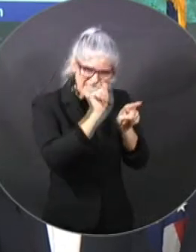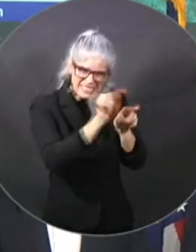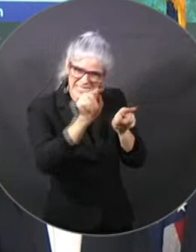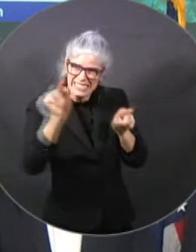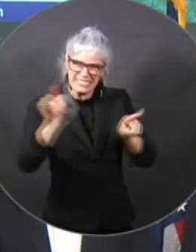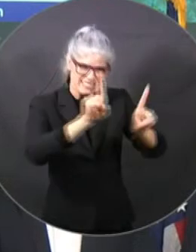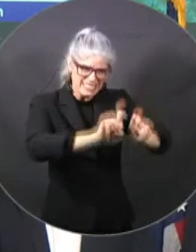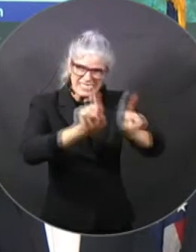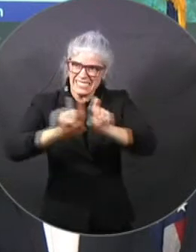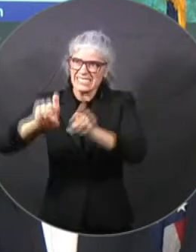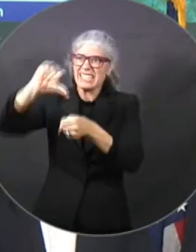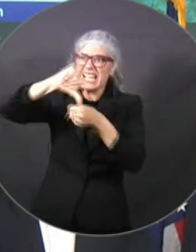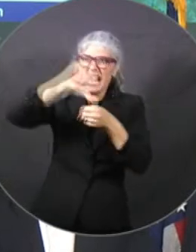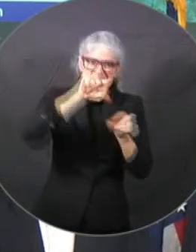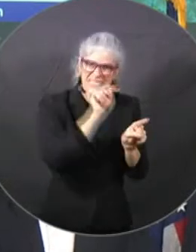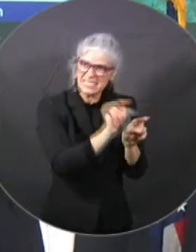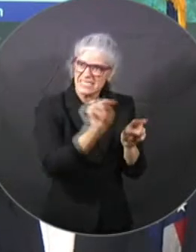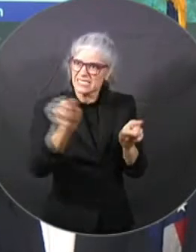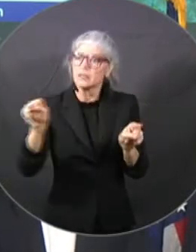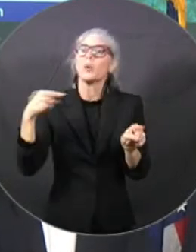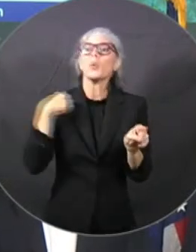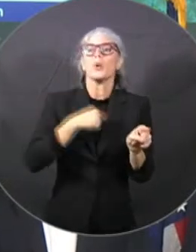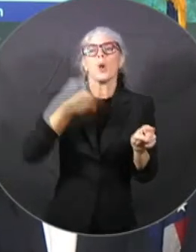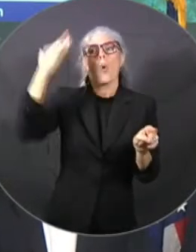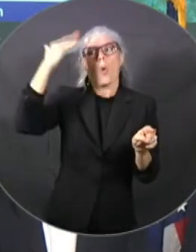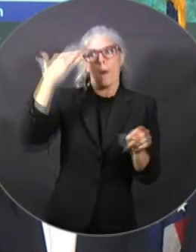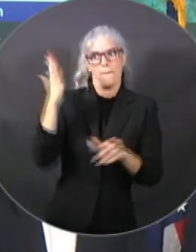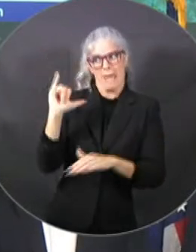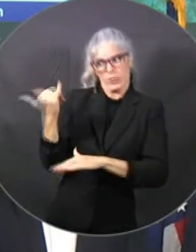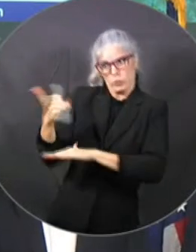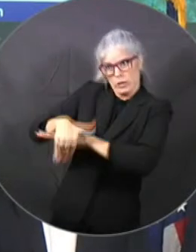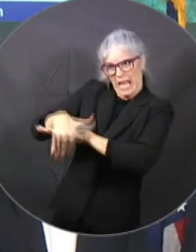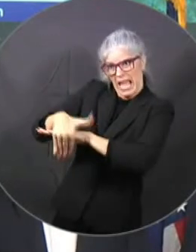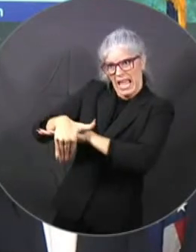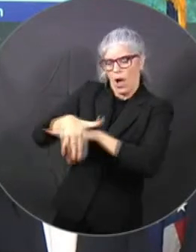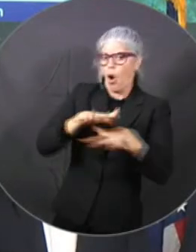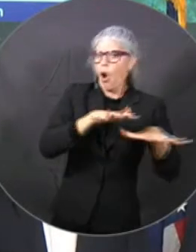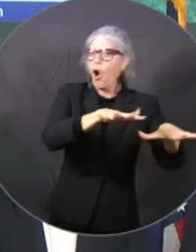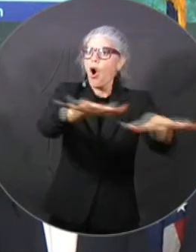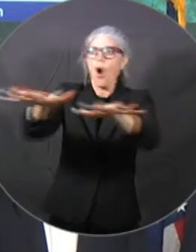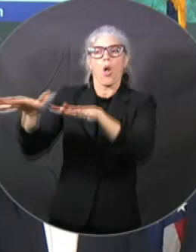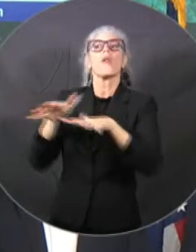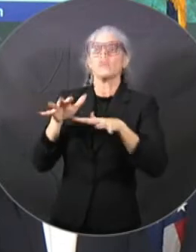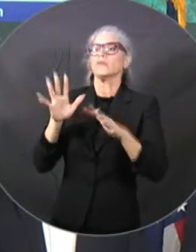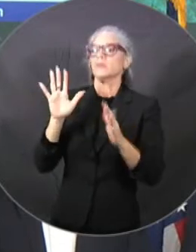have sampled all of the gas stations on the list, which I believe were 29.